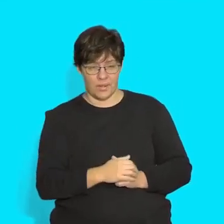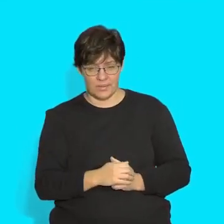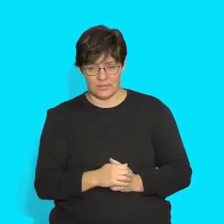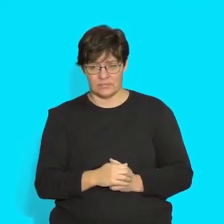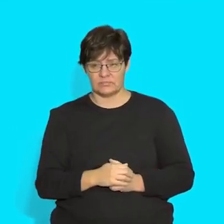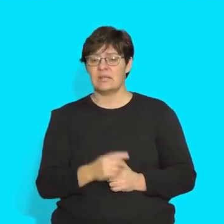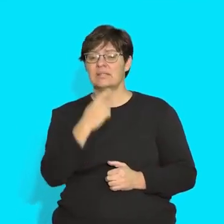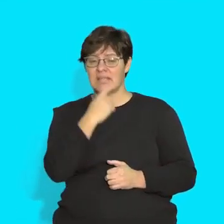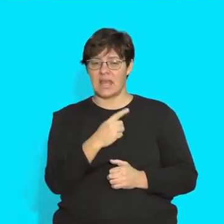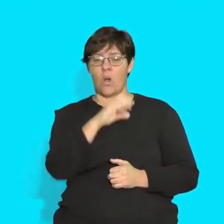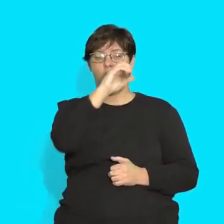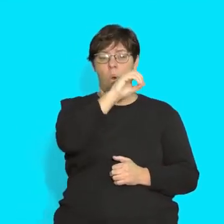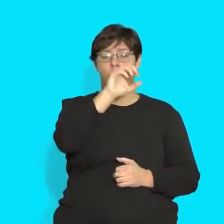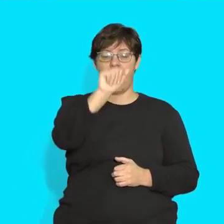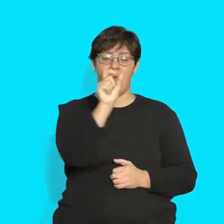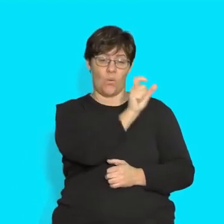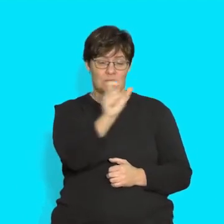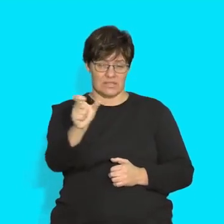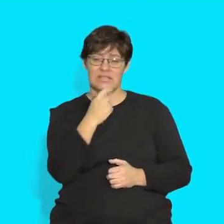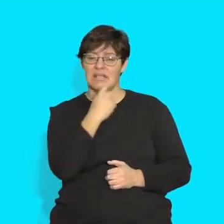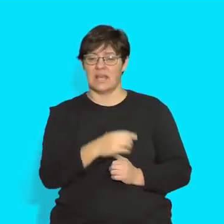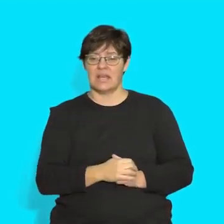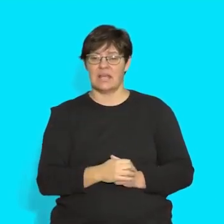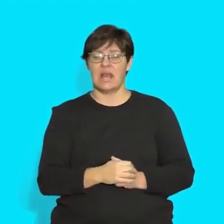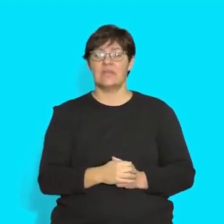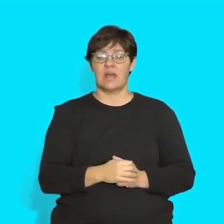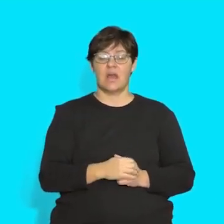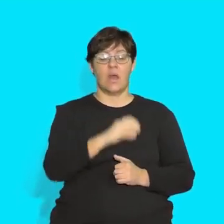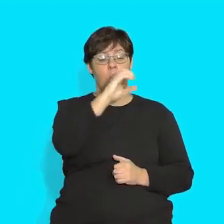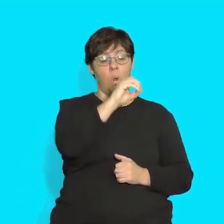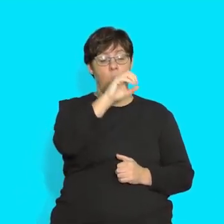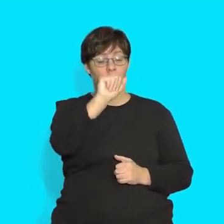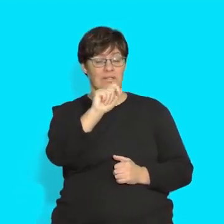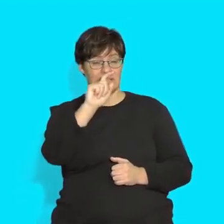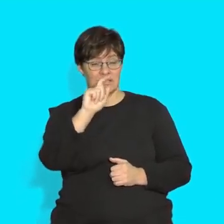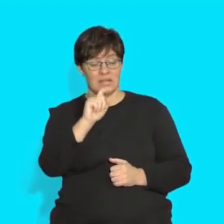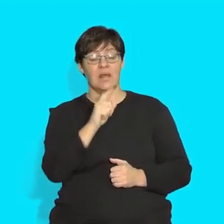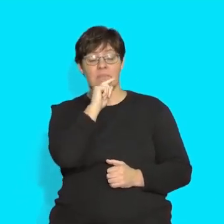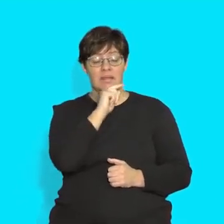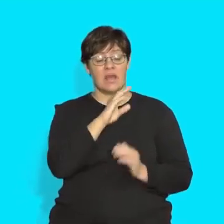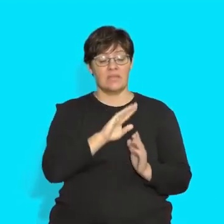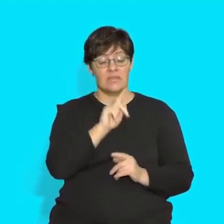with OA words. Say, the boat floats on the foam.